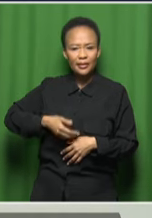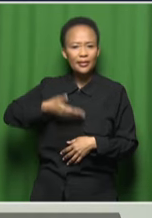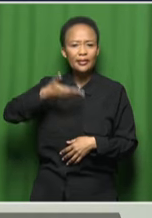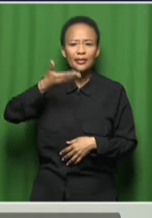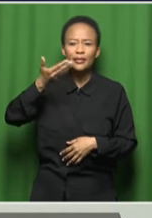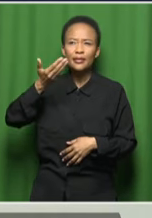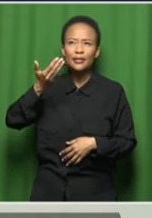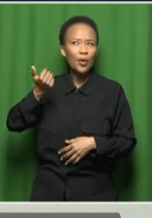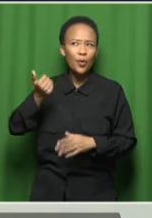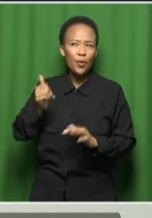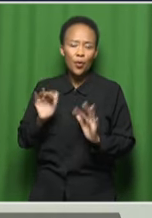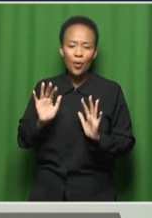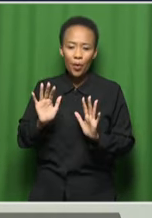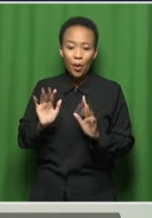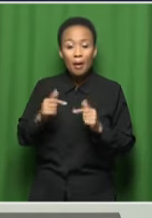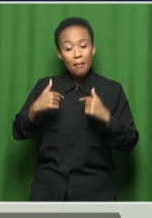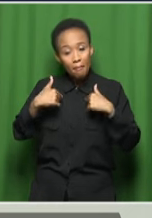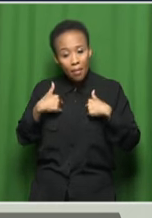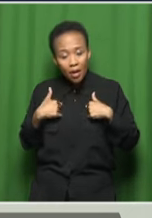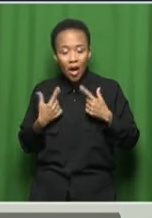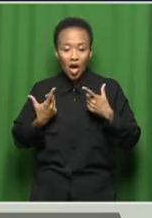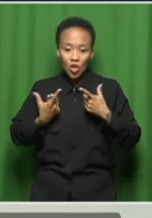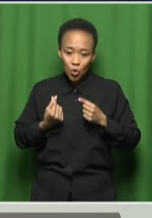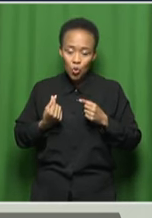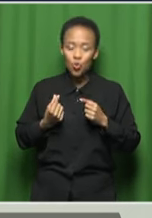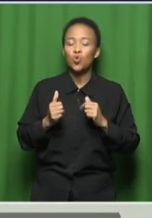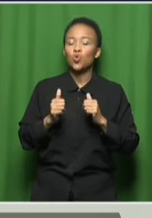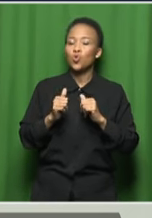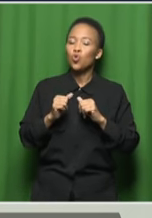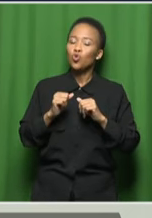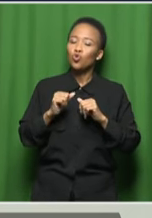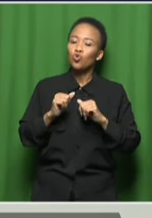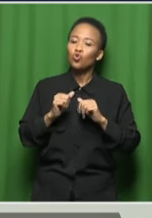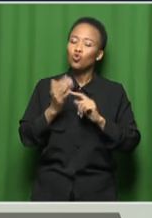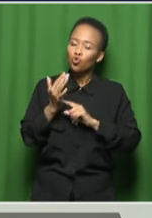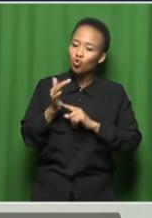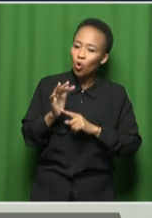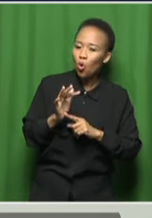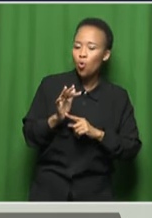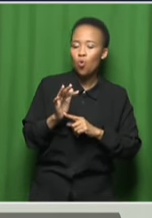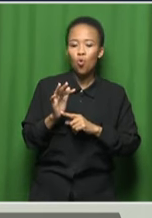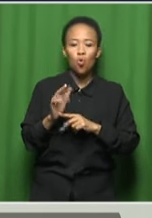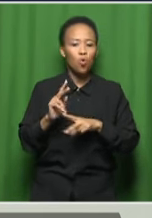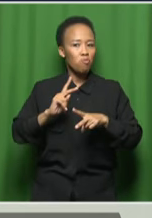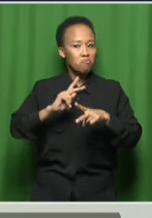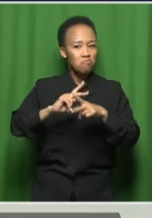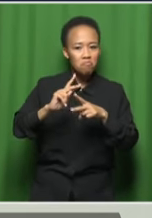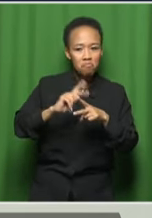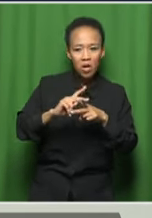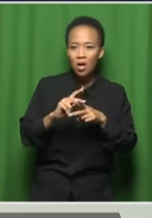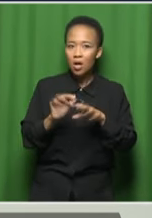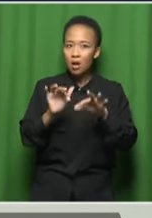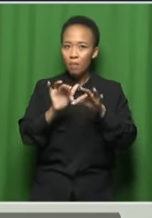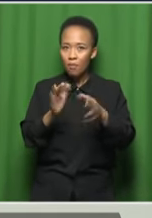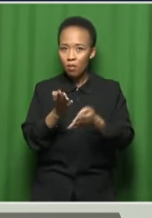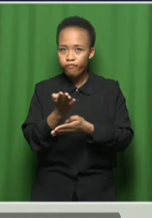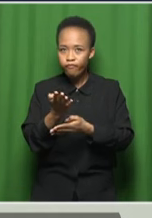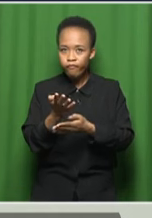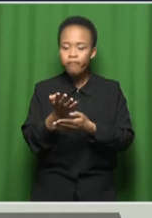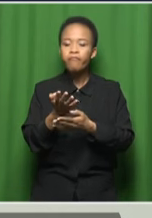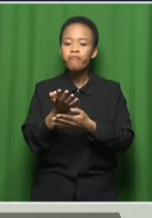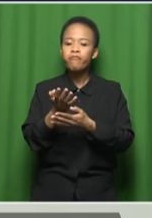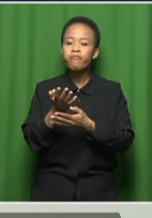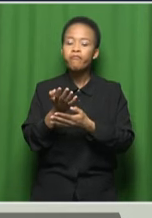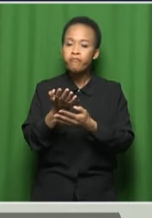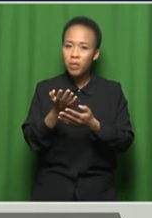attending gigs, engaging people where they are. Yeah. That's not challenging. That's